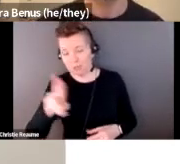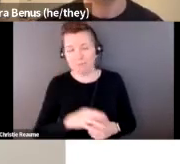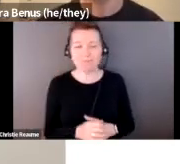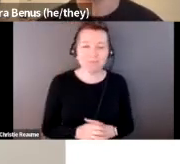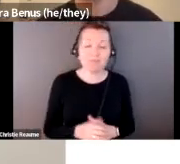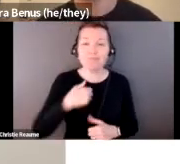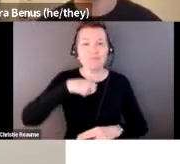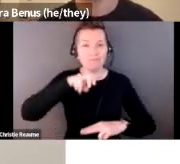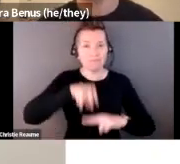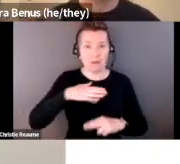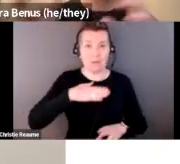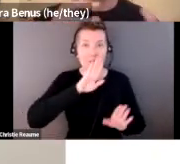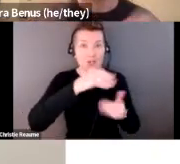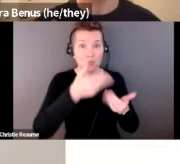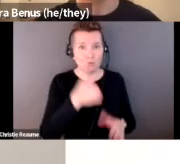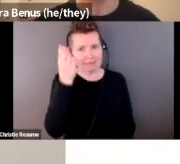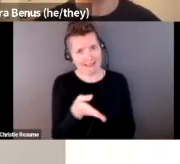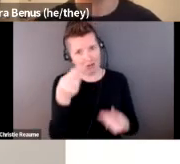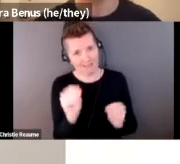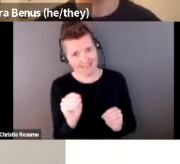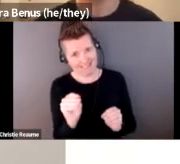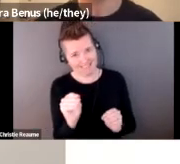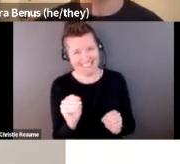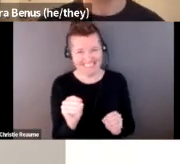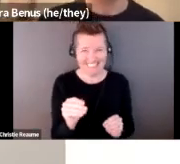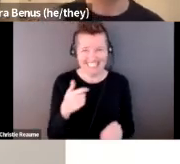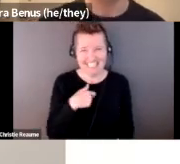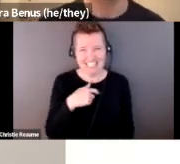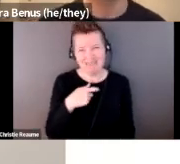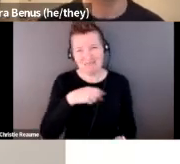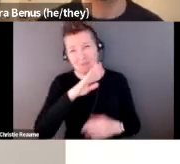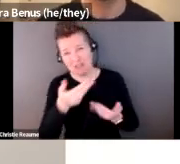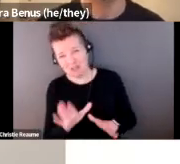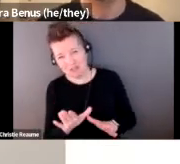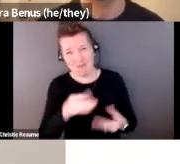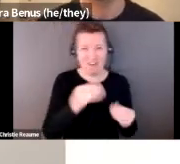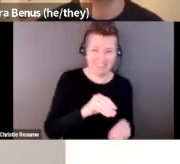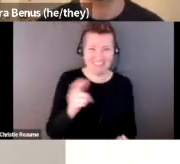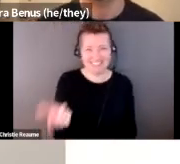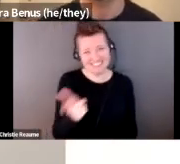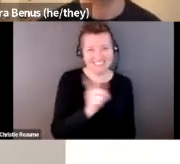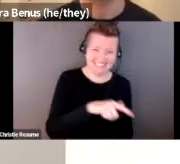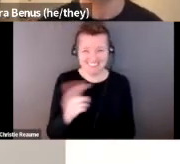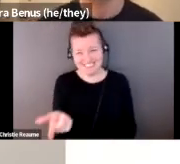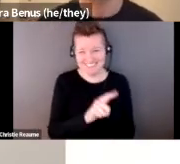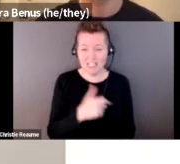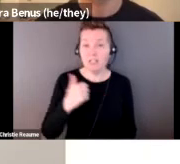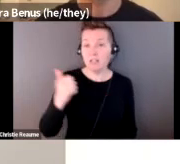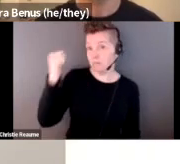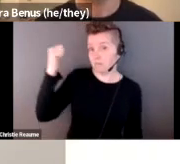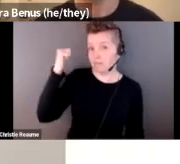slash office. I've been switching back and forth. There are books on shelves behind me. And,